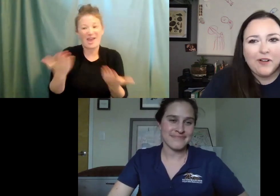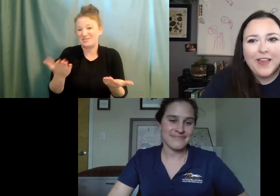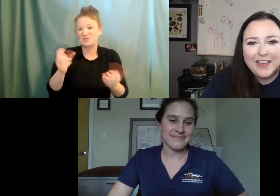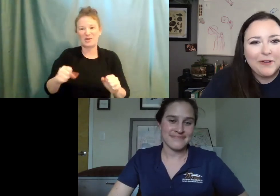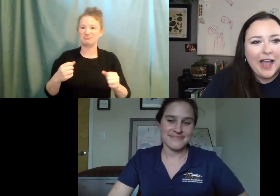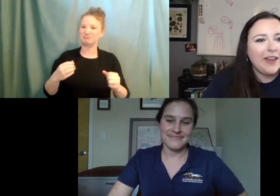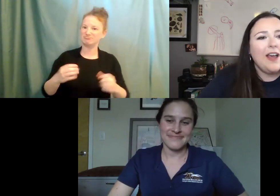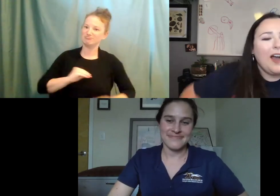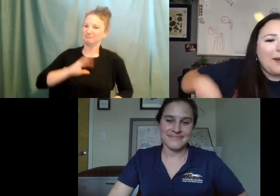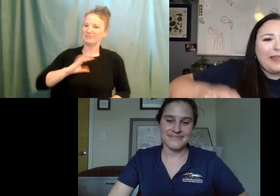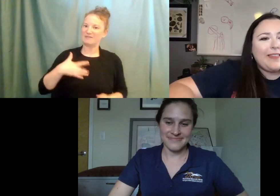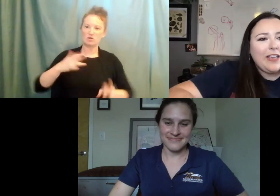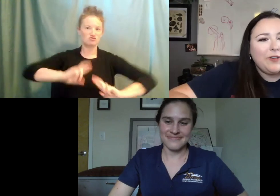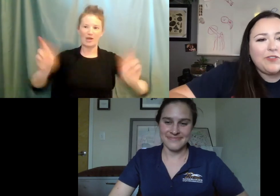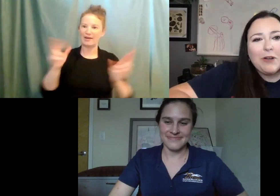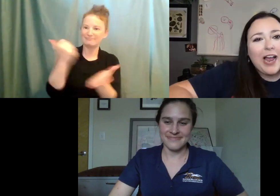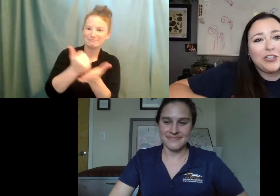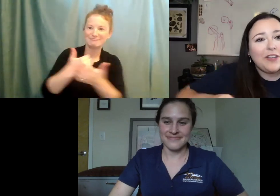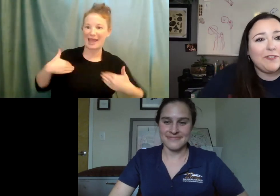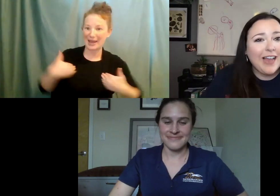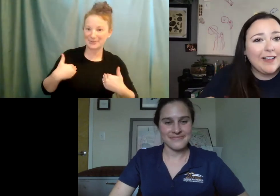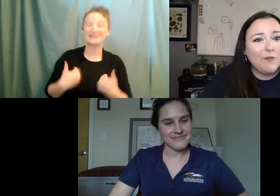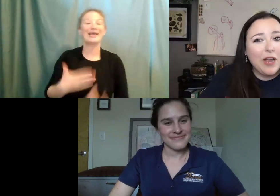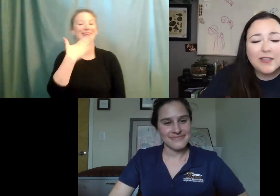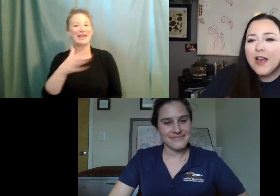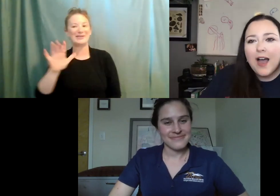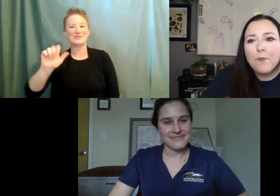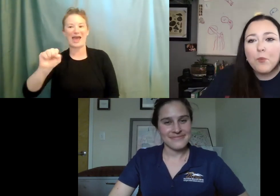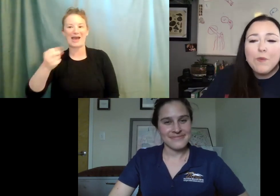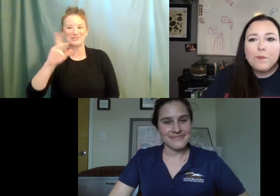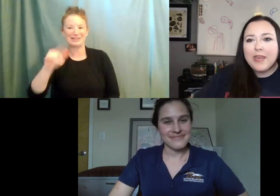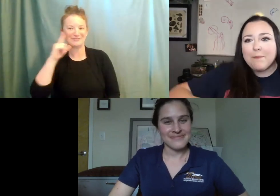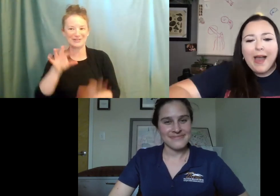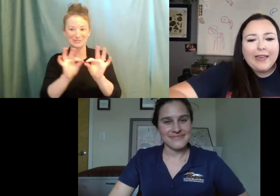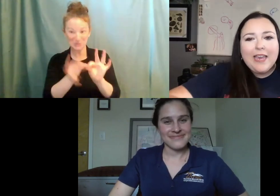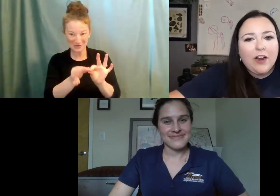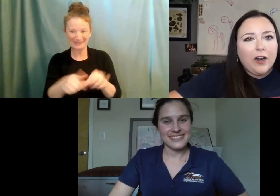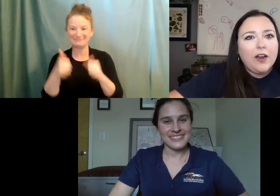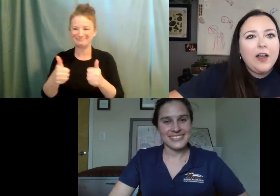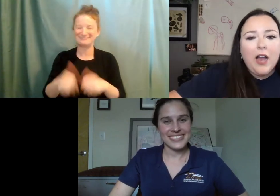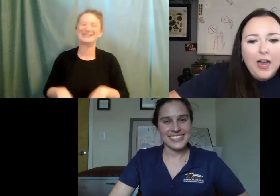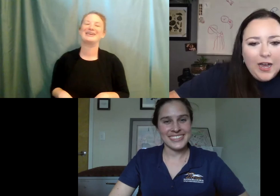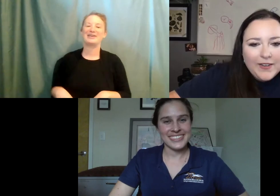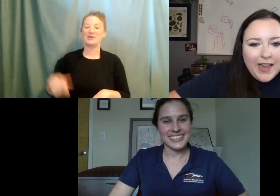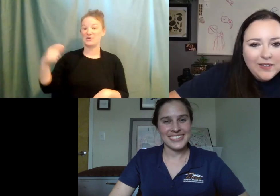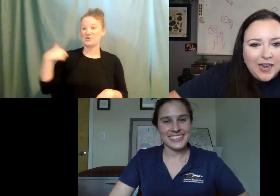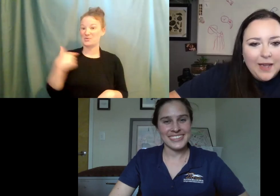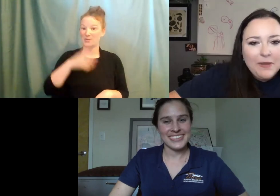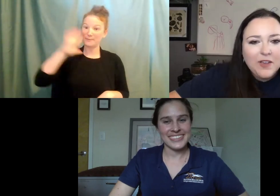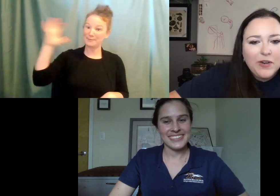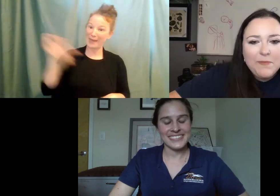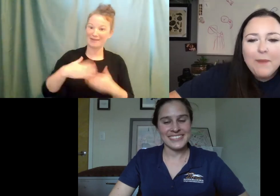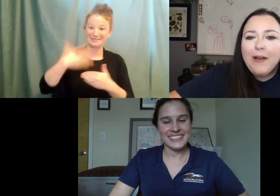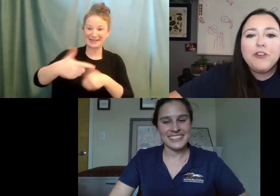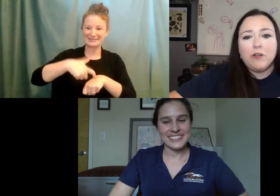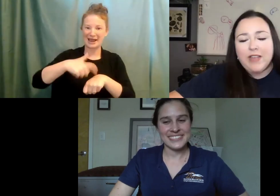Wonderful. Thank you again. Um, and thank you so much, Ashley for signing for us. Um, we will be back here. Uh, the next time